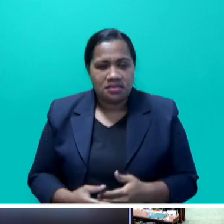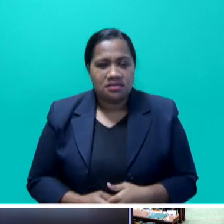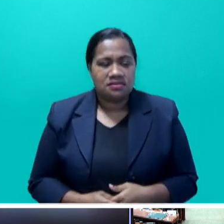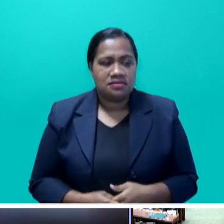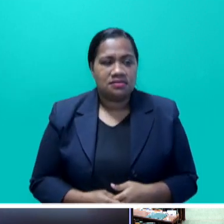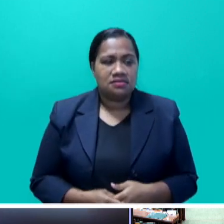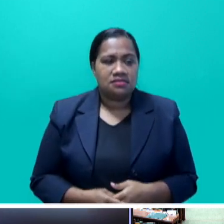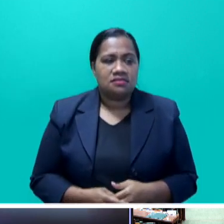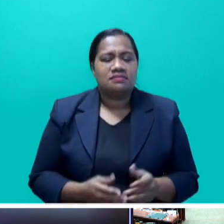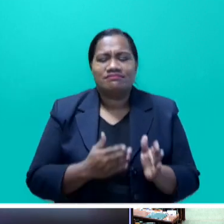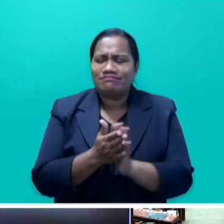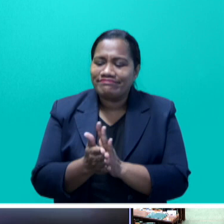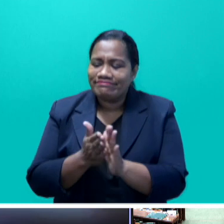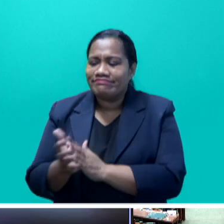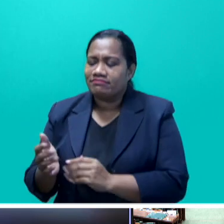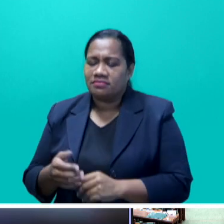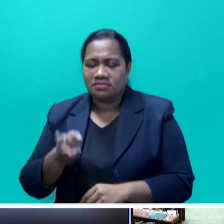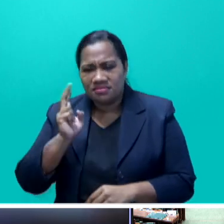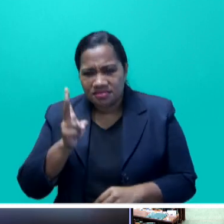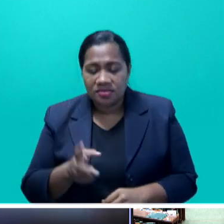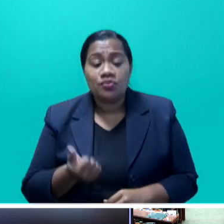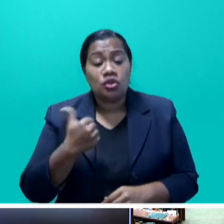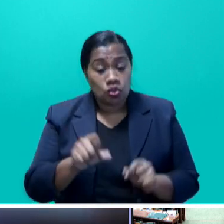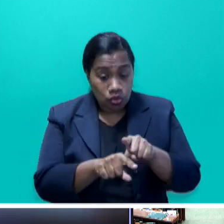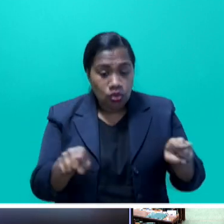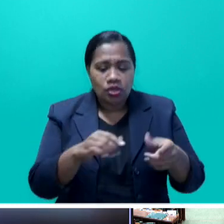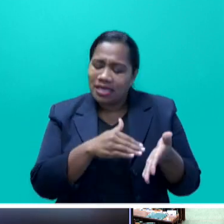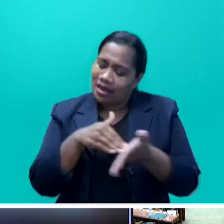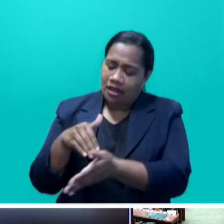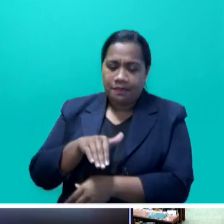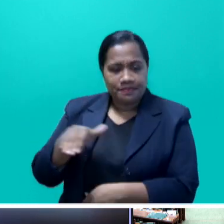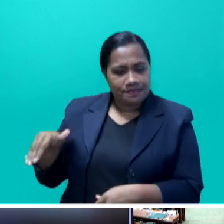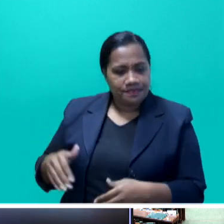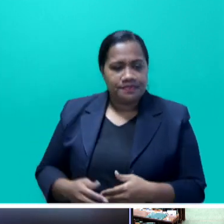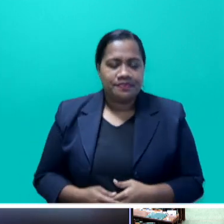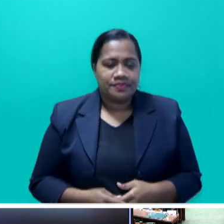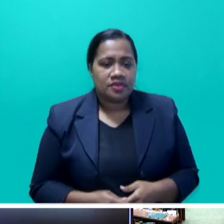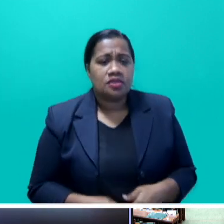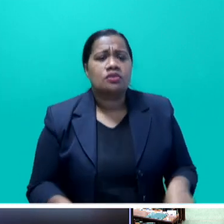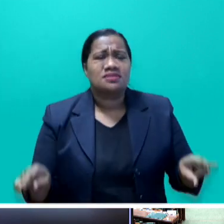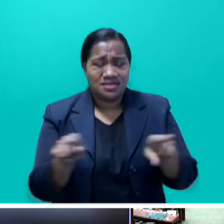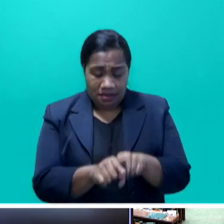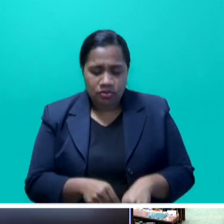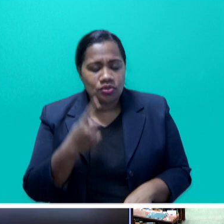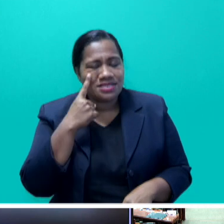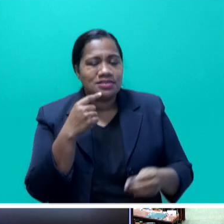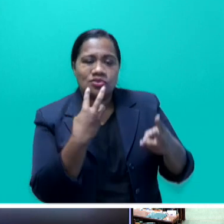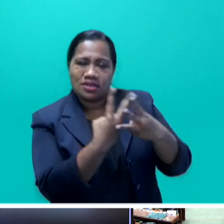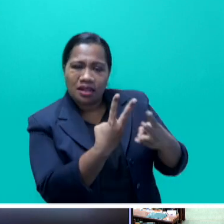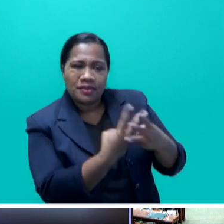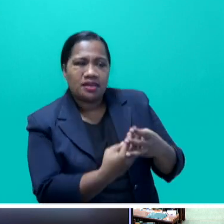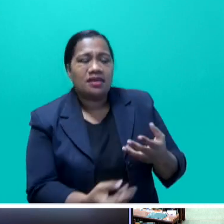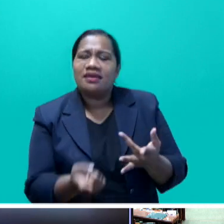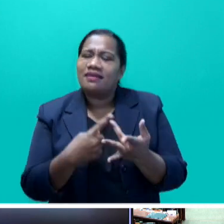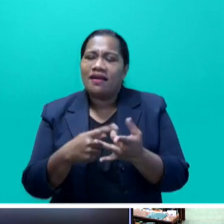lengths yet again to use you to help themselves. In the same way, you'll see SODELPA and those political